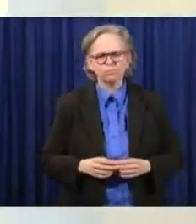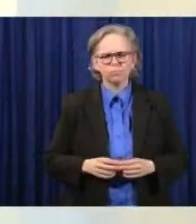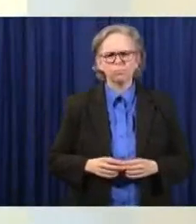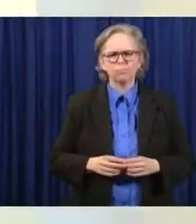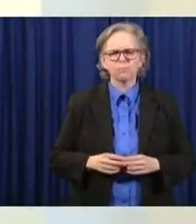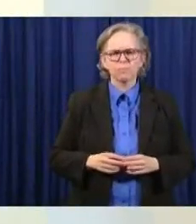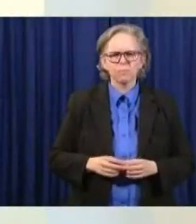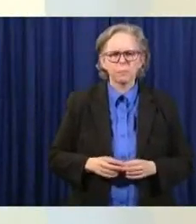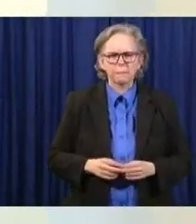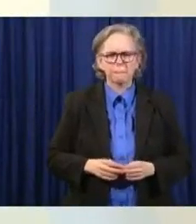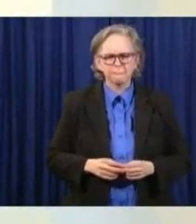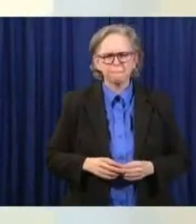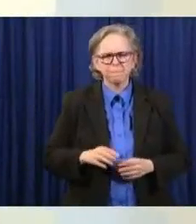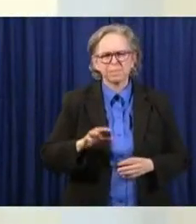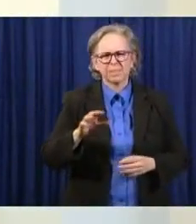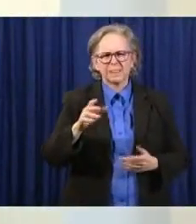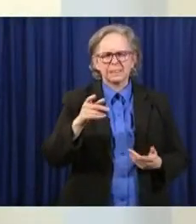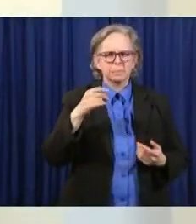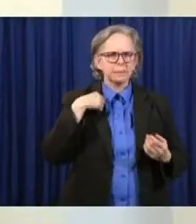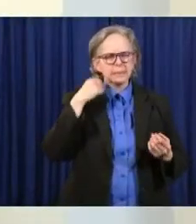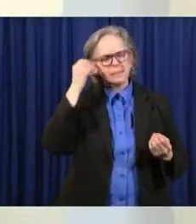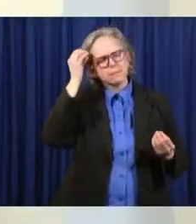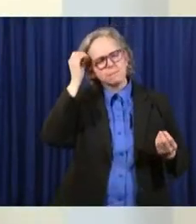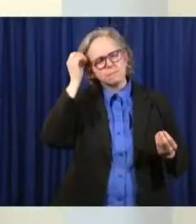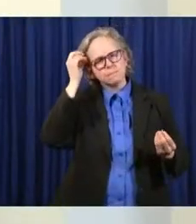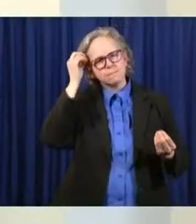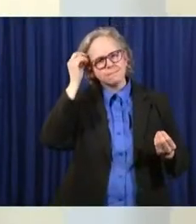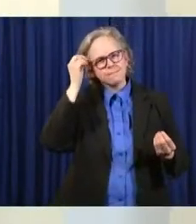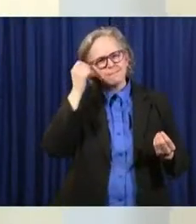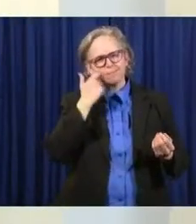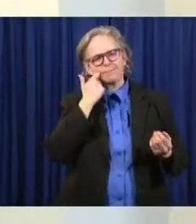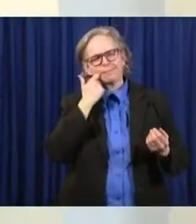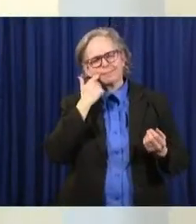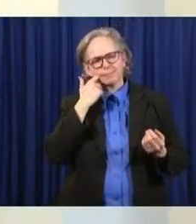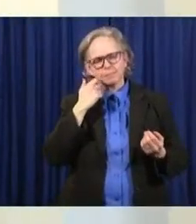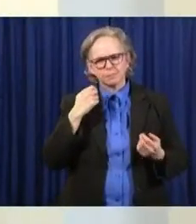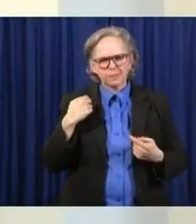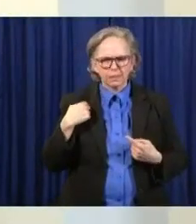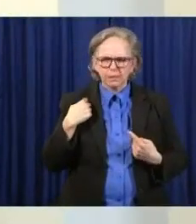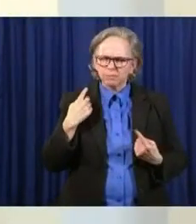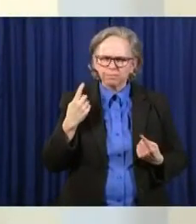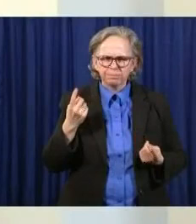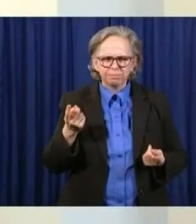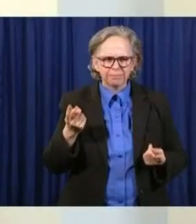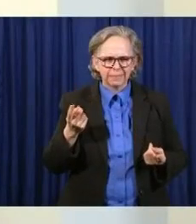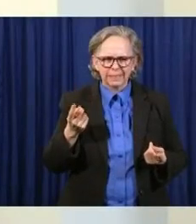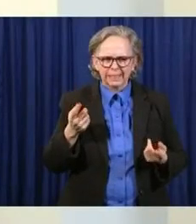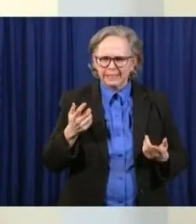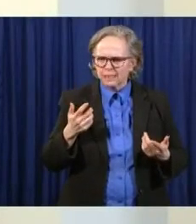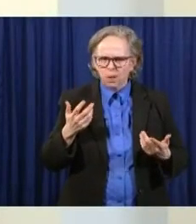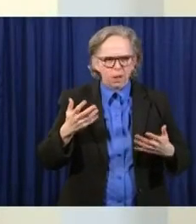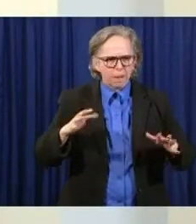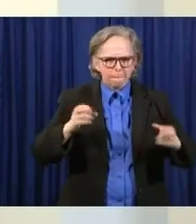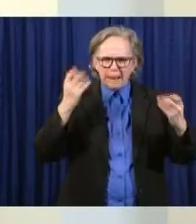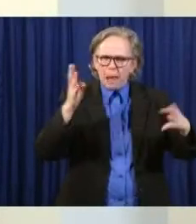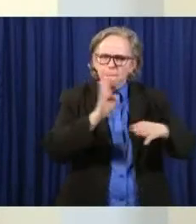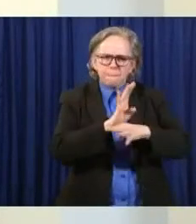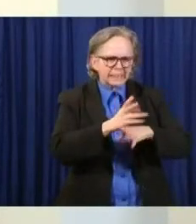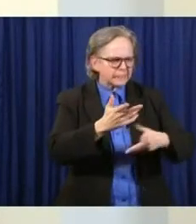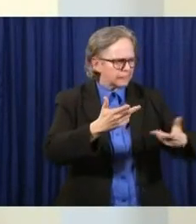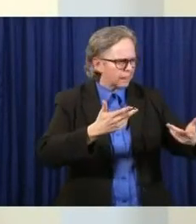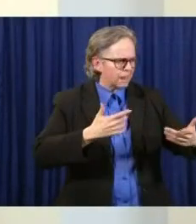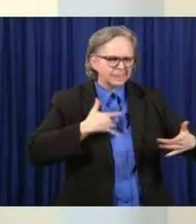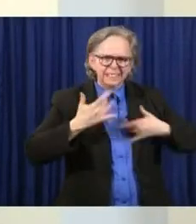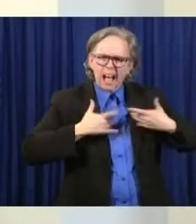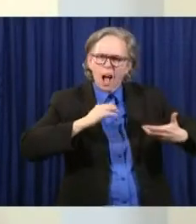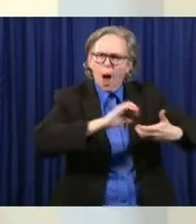was thinking about how exciting it has been to work with businesses and help them. You know, you're really